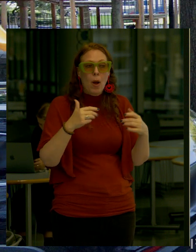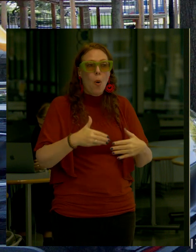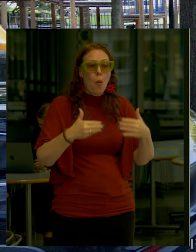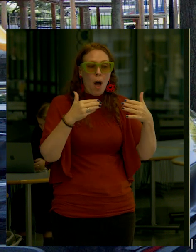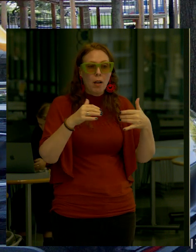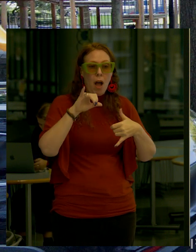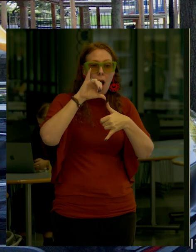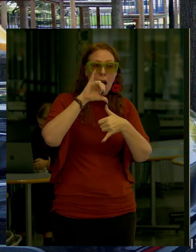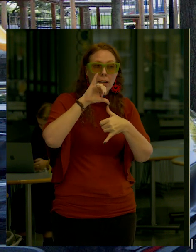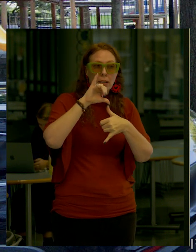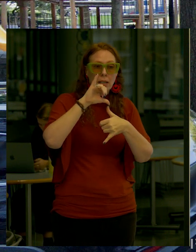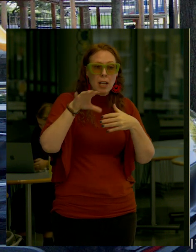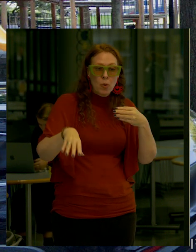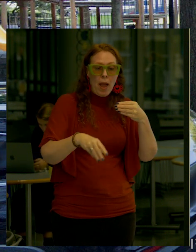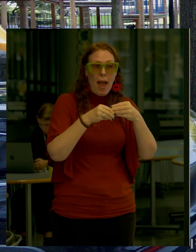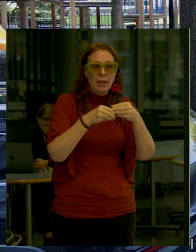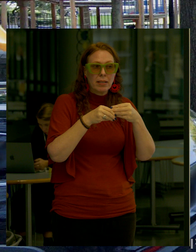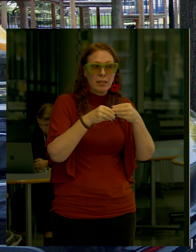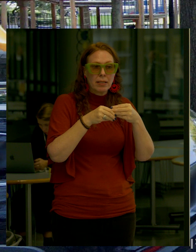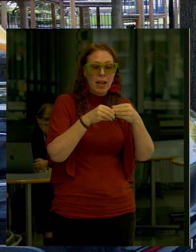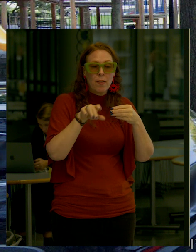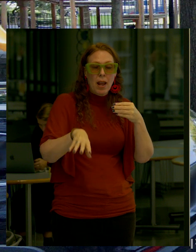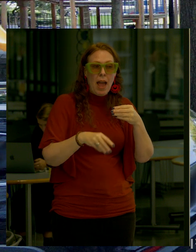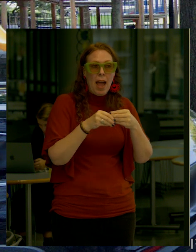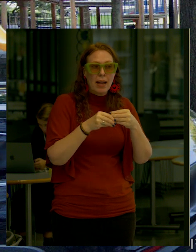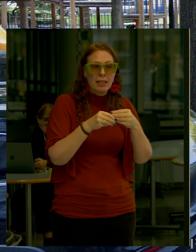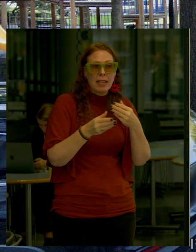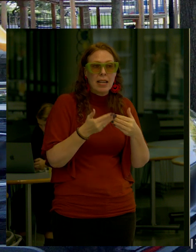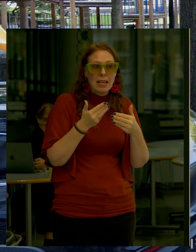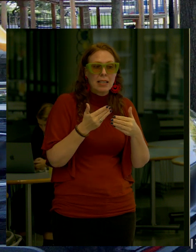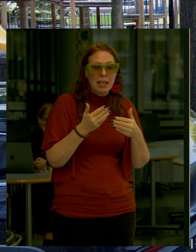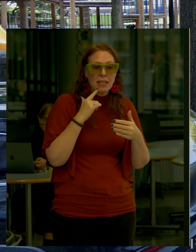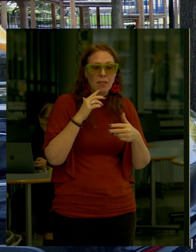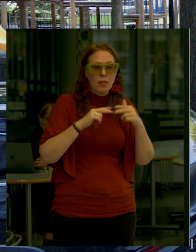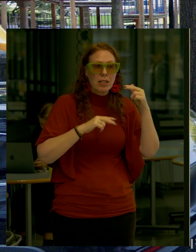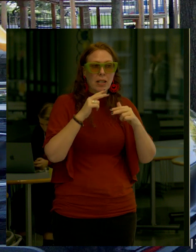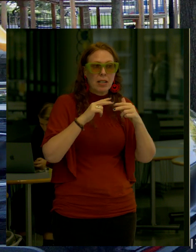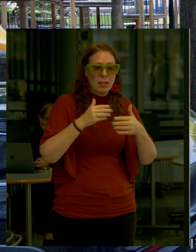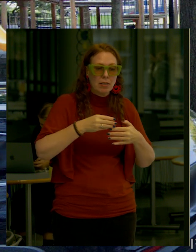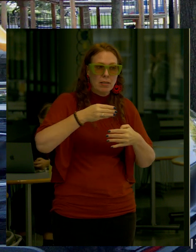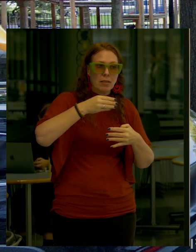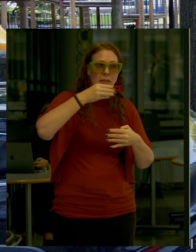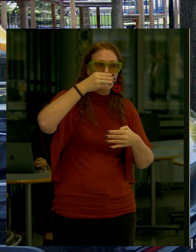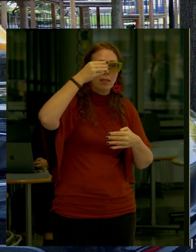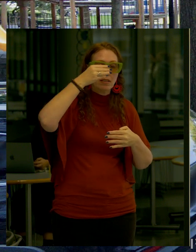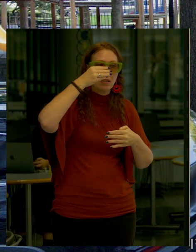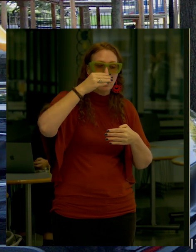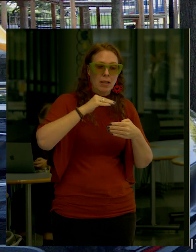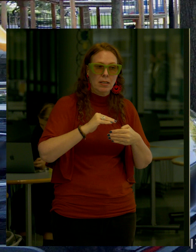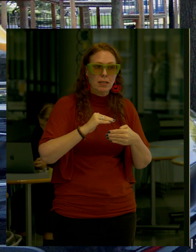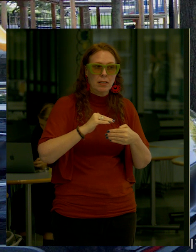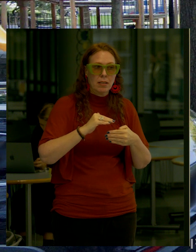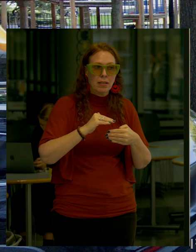whatever height you want to Can you add on to it? And if you're able to do that Because that would seem easier not re-digging Could you keep Could you build to that high currently?